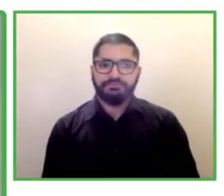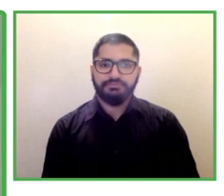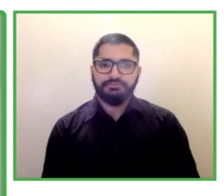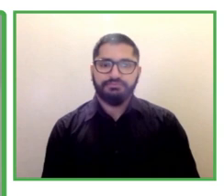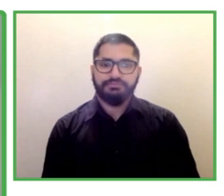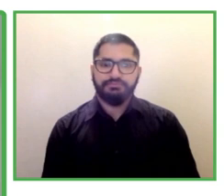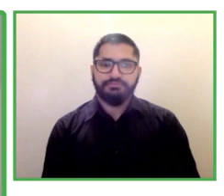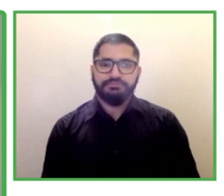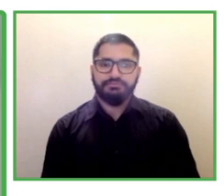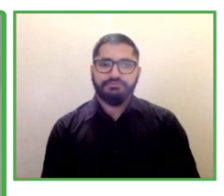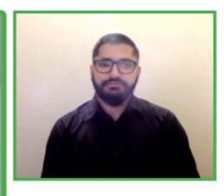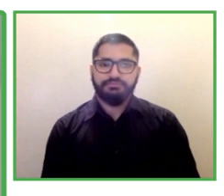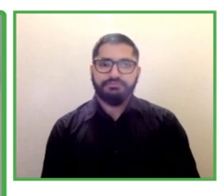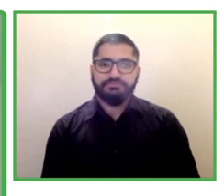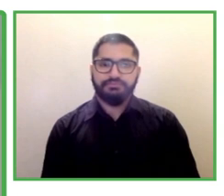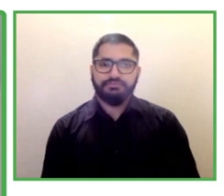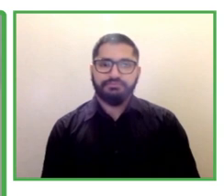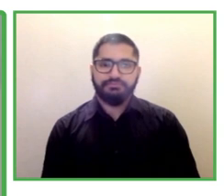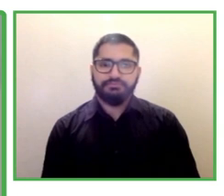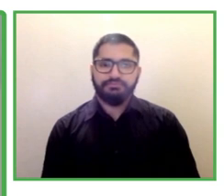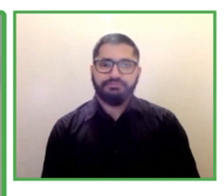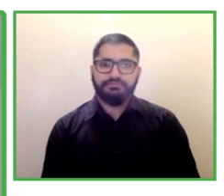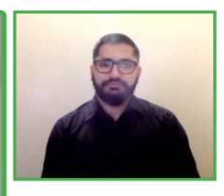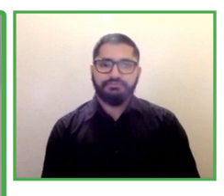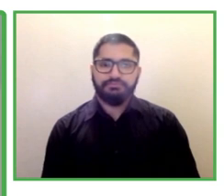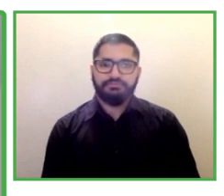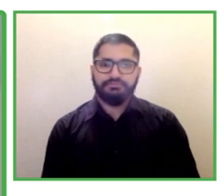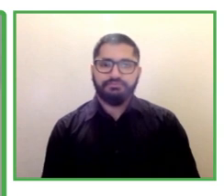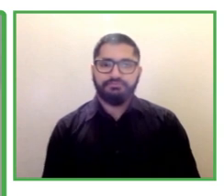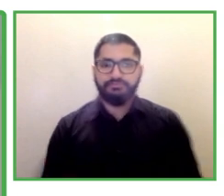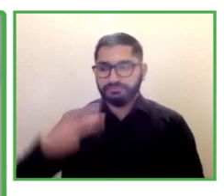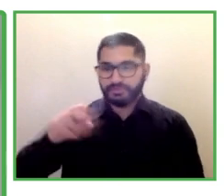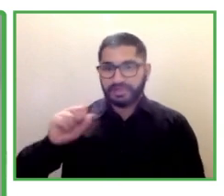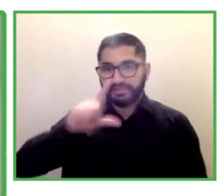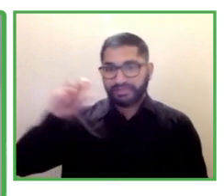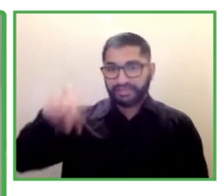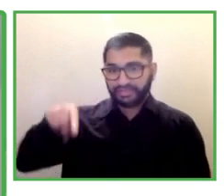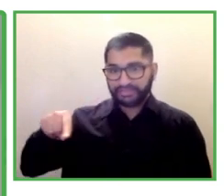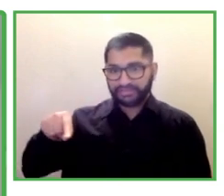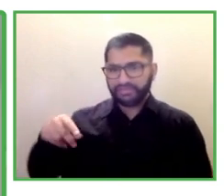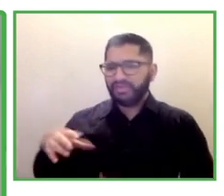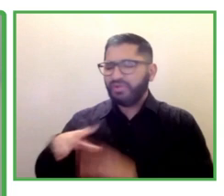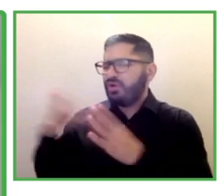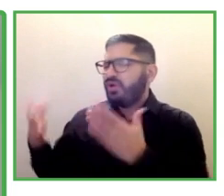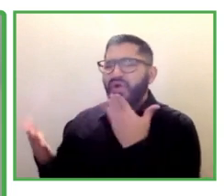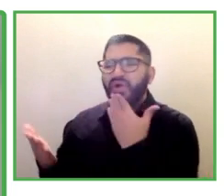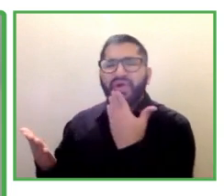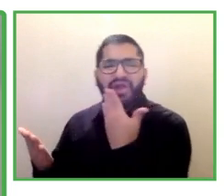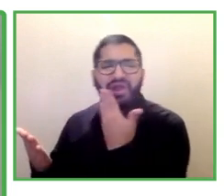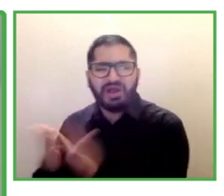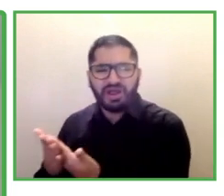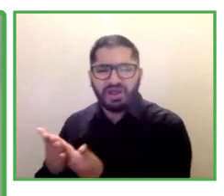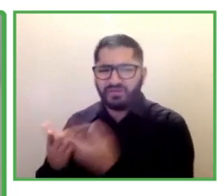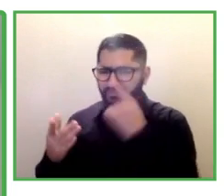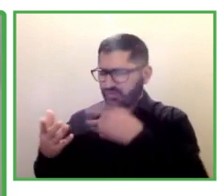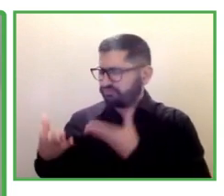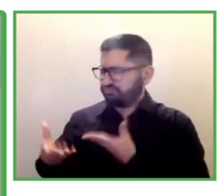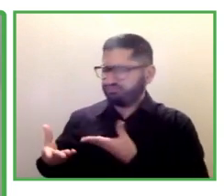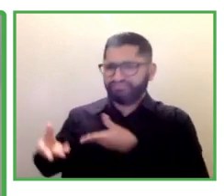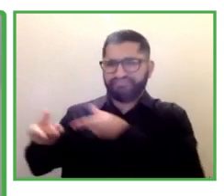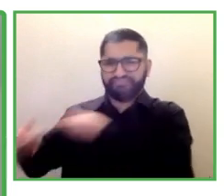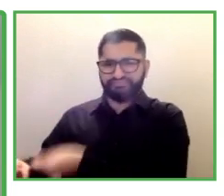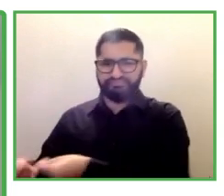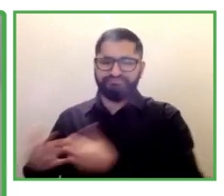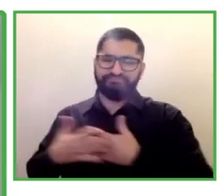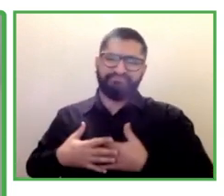Heather thank you very much that was really inspiring and uh now all the way from Canada we're going to move